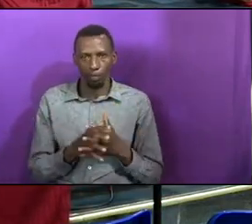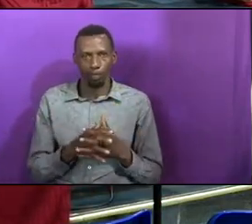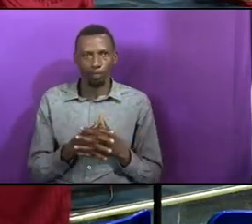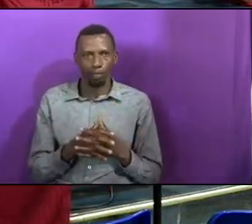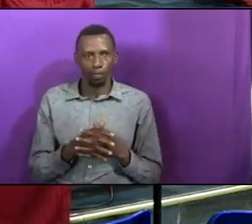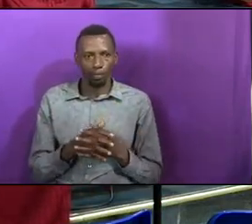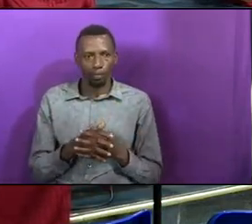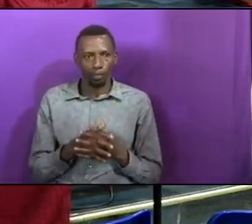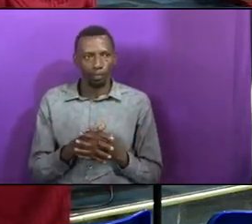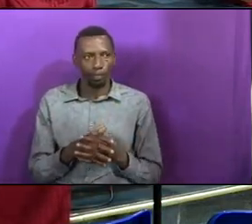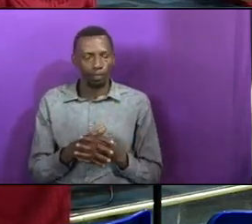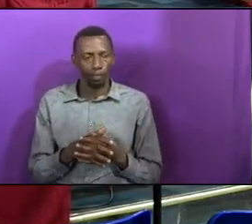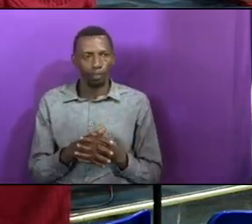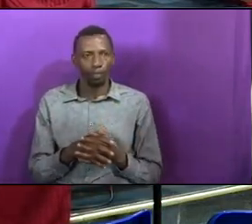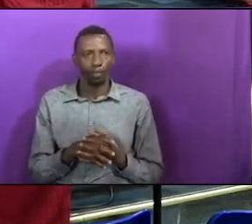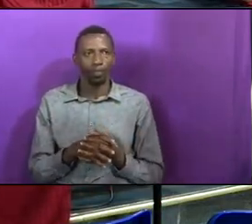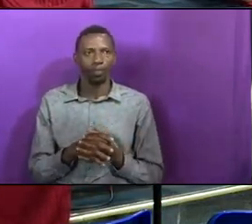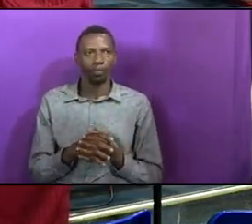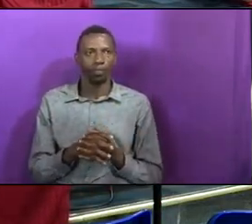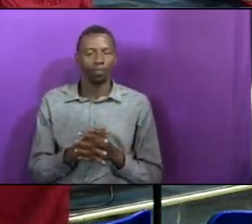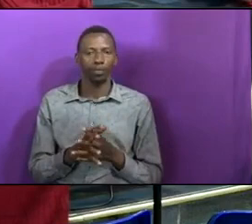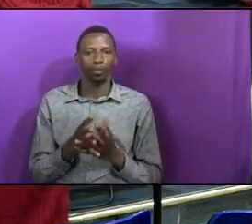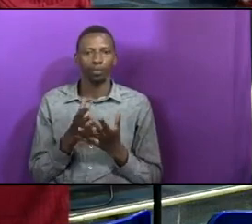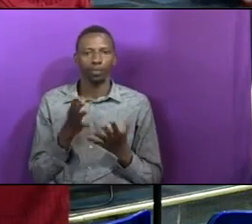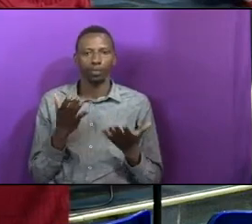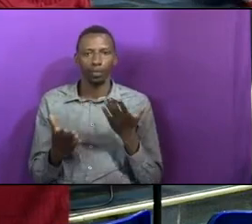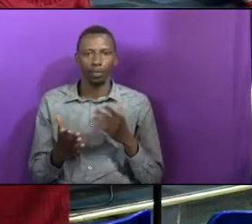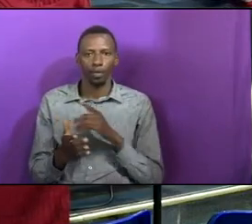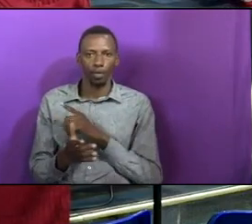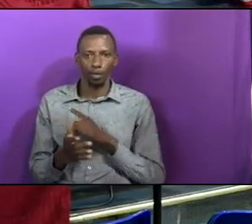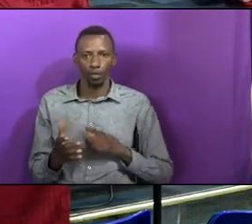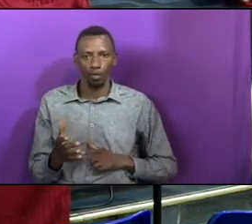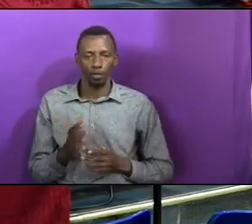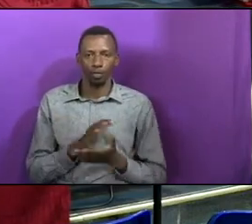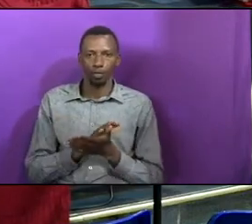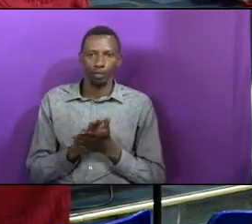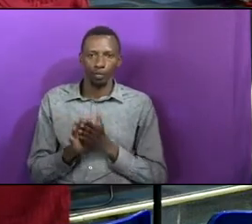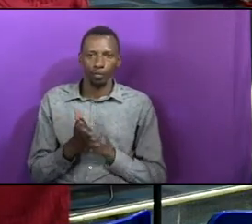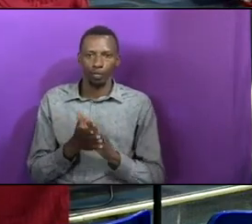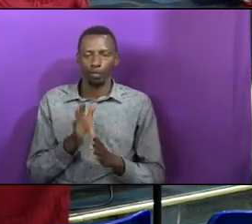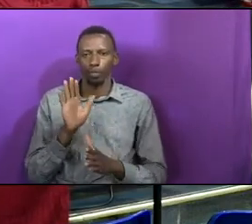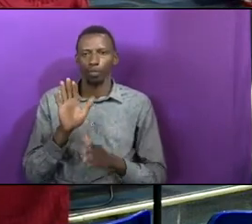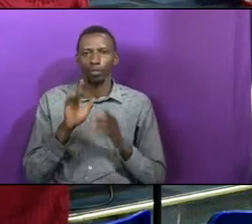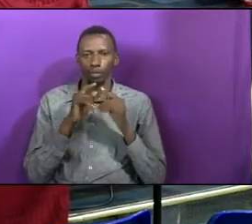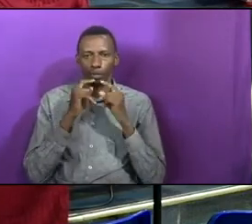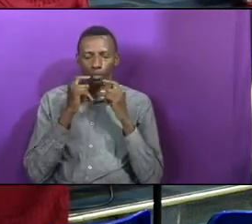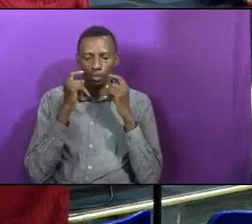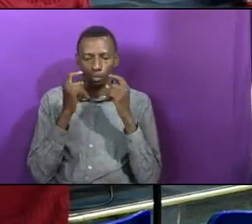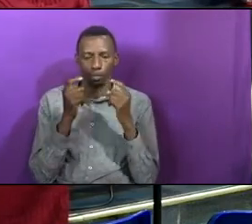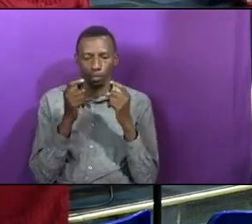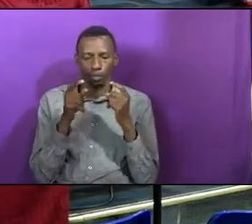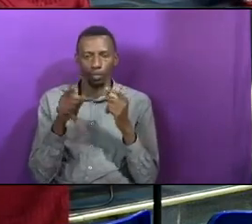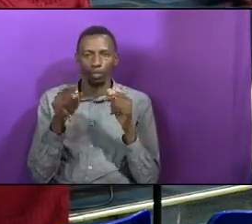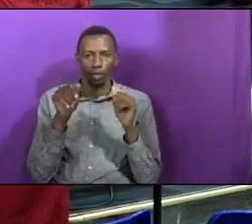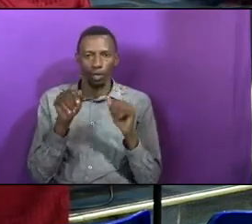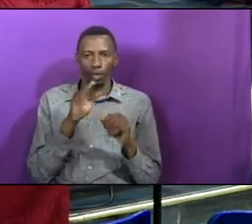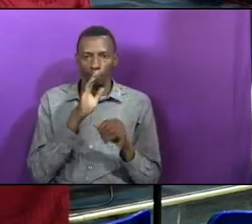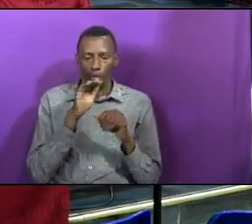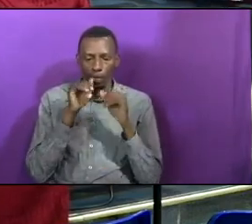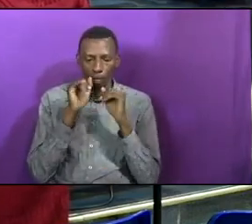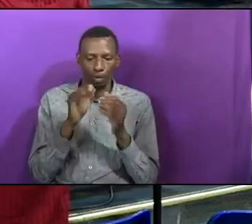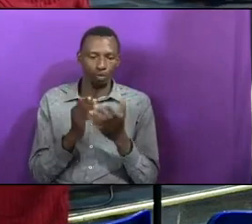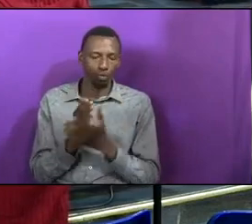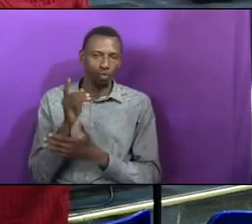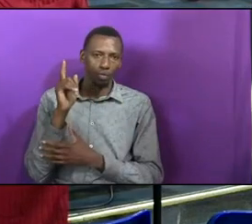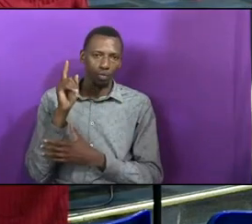We need the Lord's blessing. May the Lord forgive your sins, that you may be blessed by